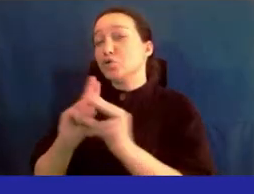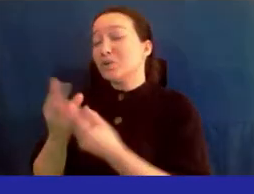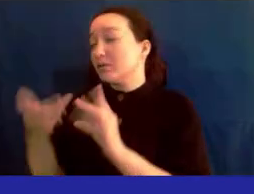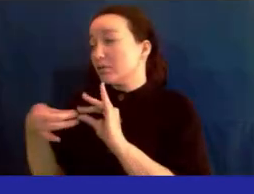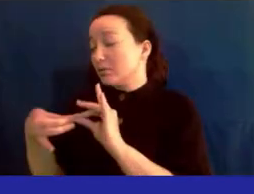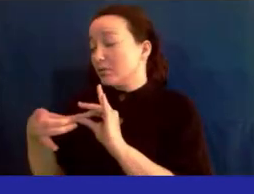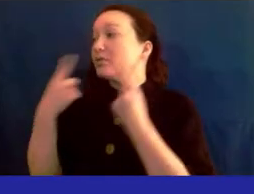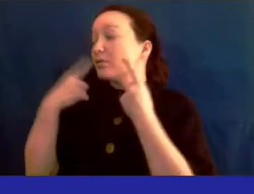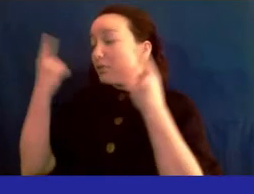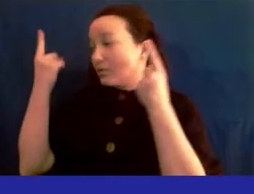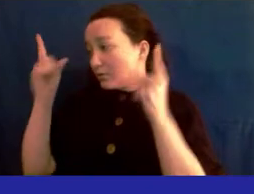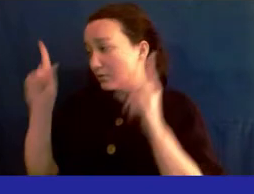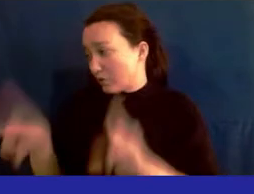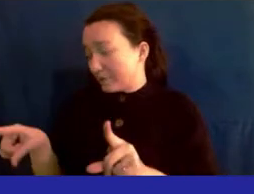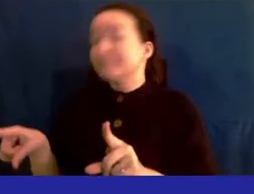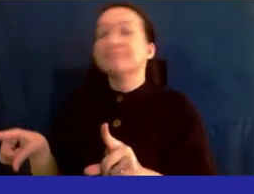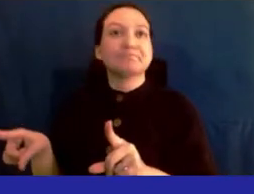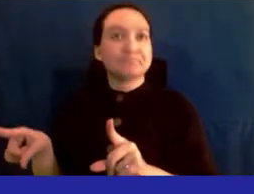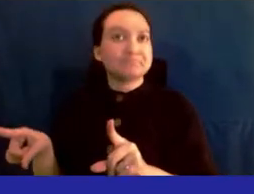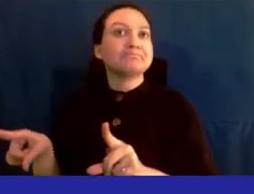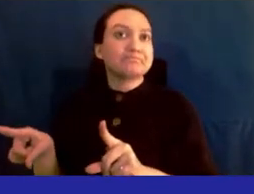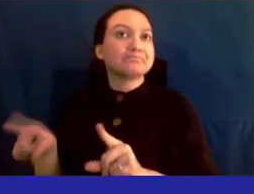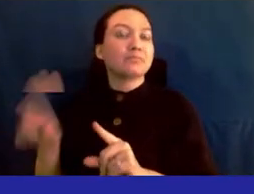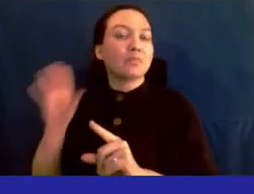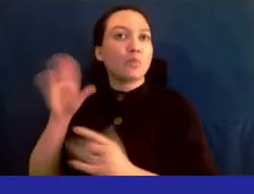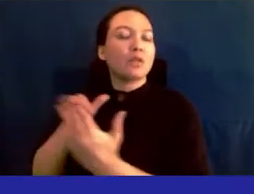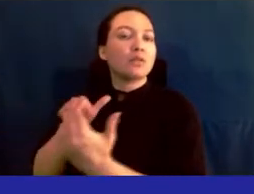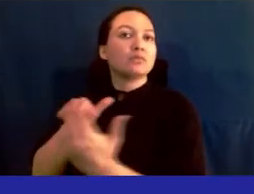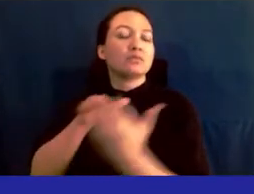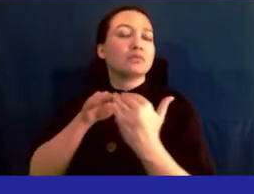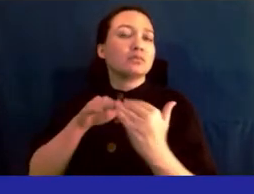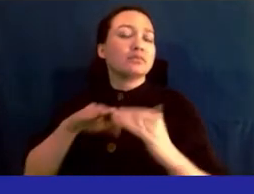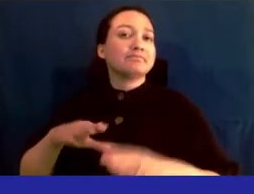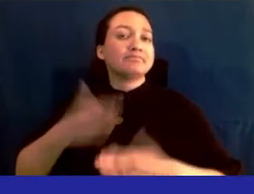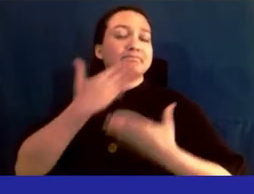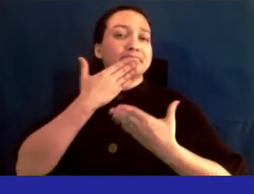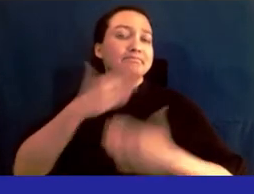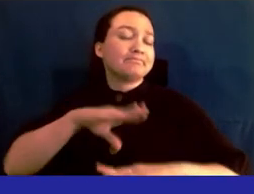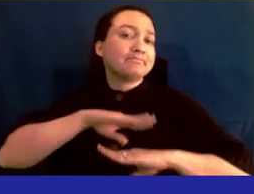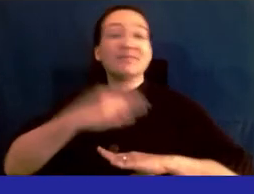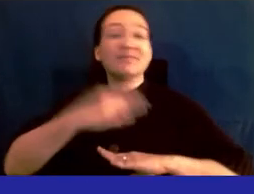of the agreement that it will meet your needs. So thank you.